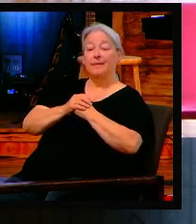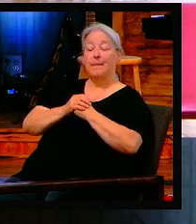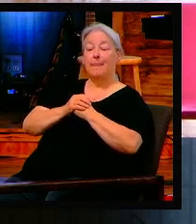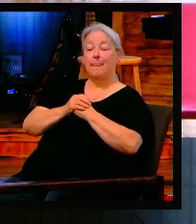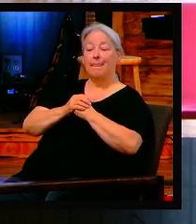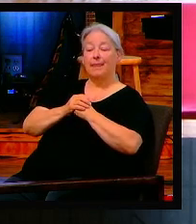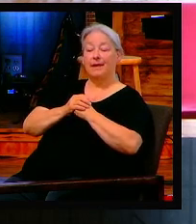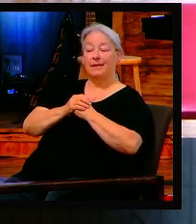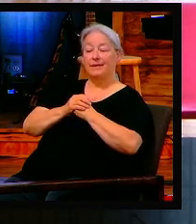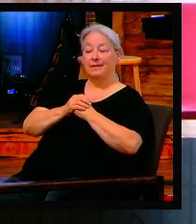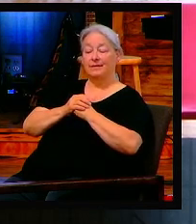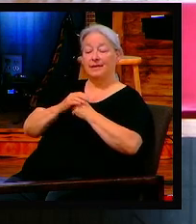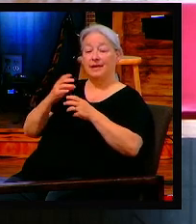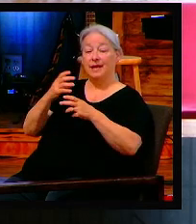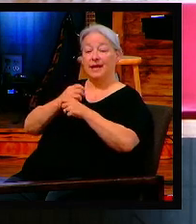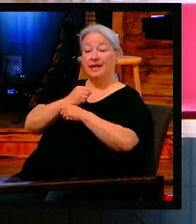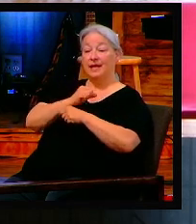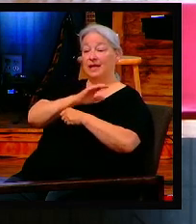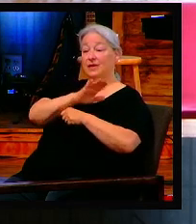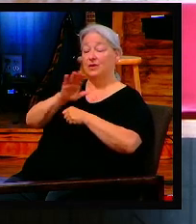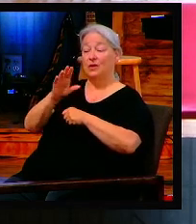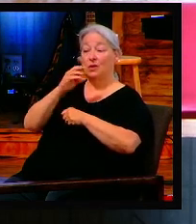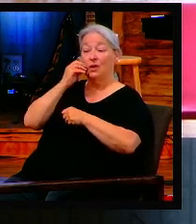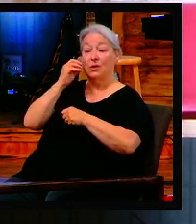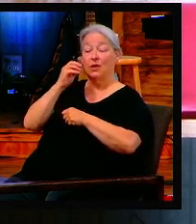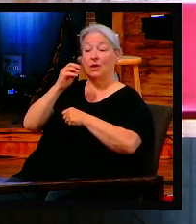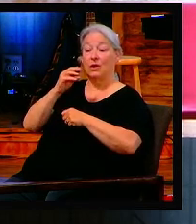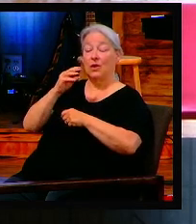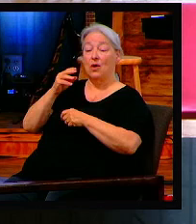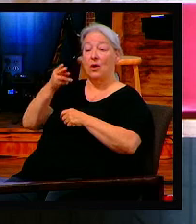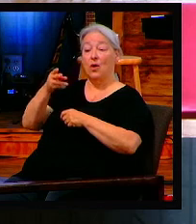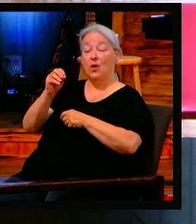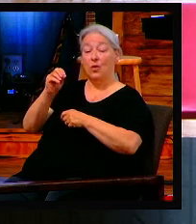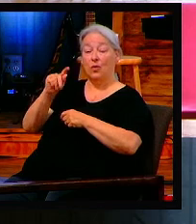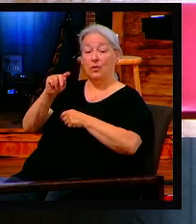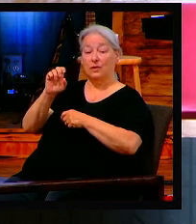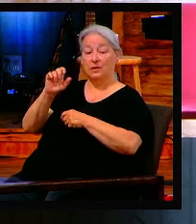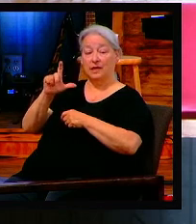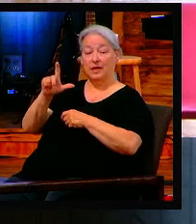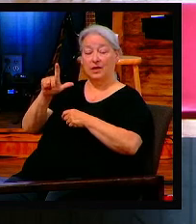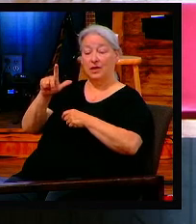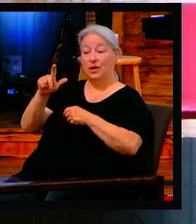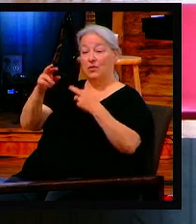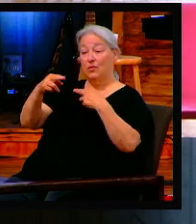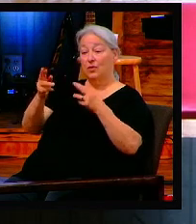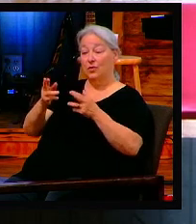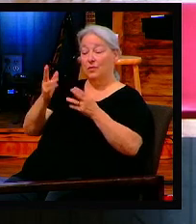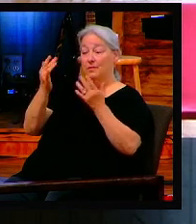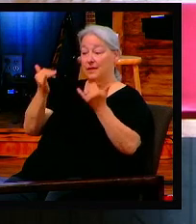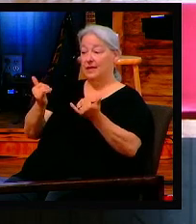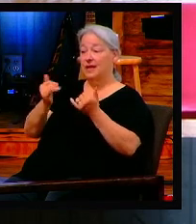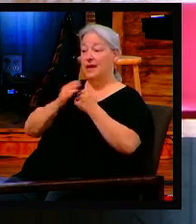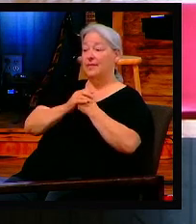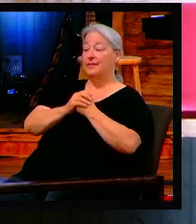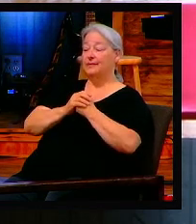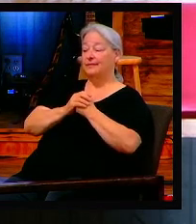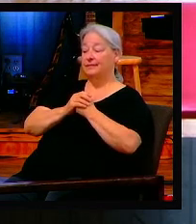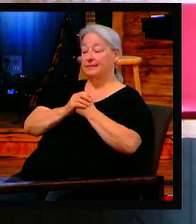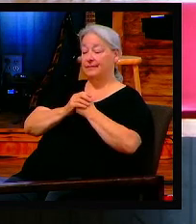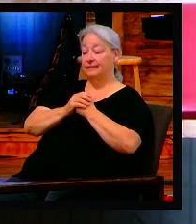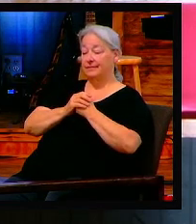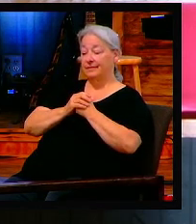Get your hotel room now. Seriously. Well, let's just see what happens. Get your hotel room now